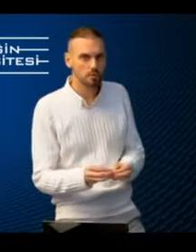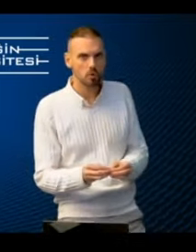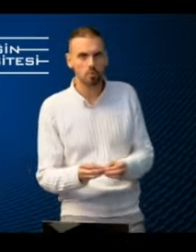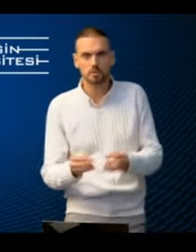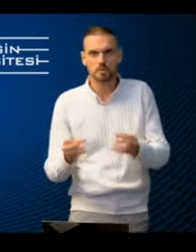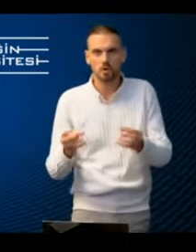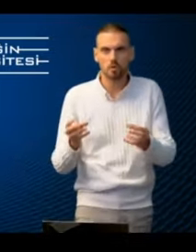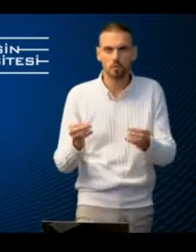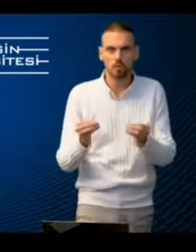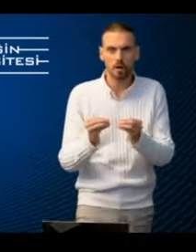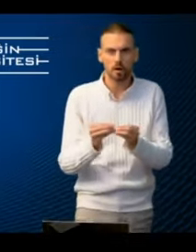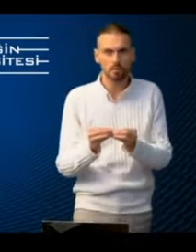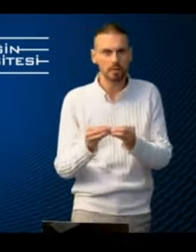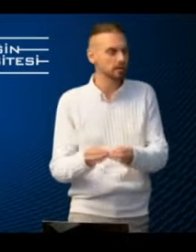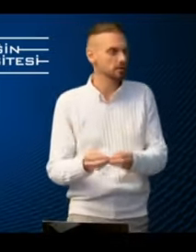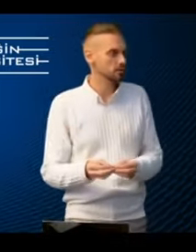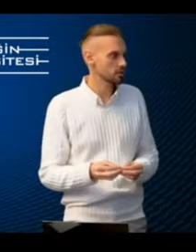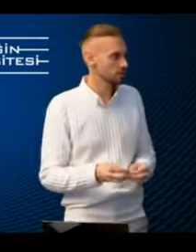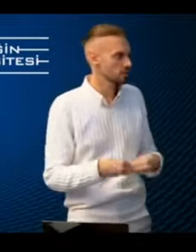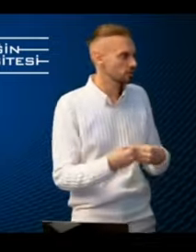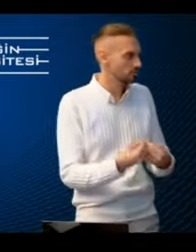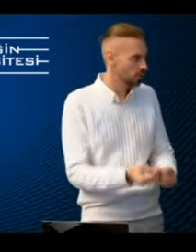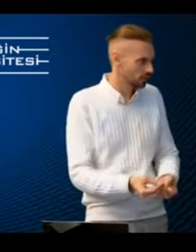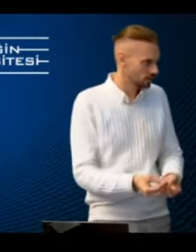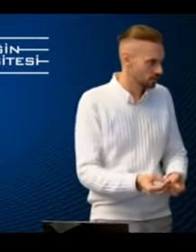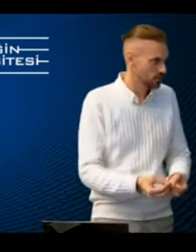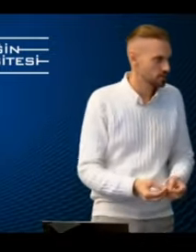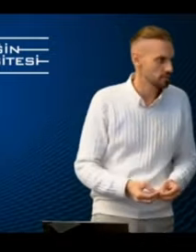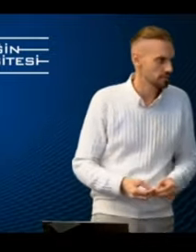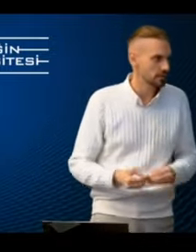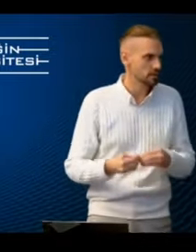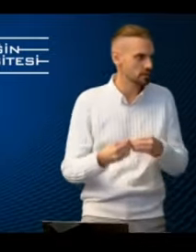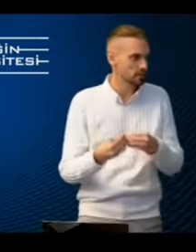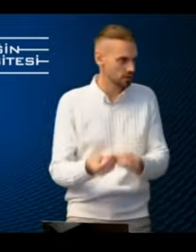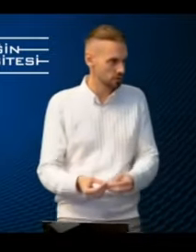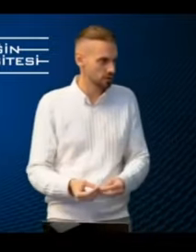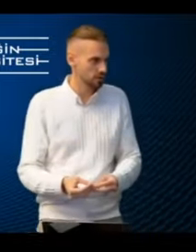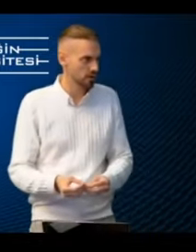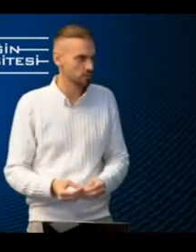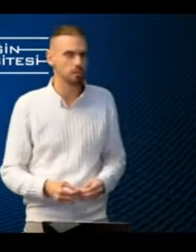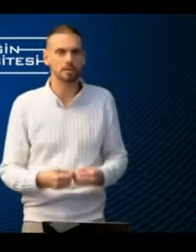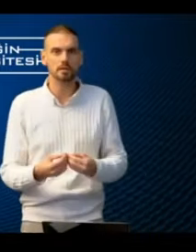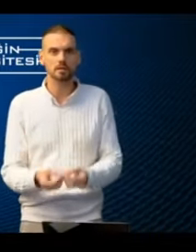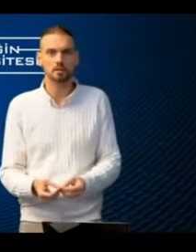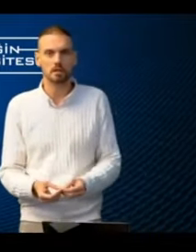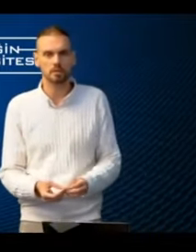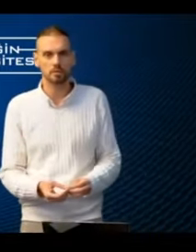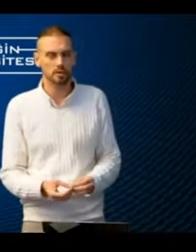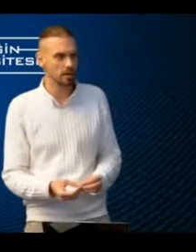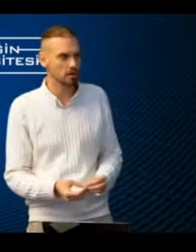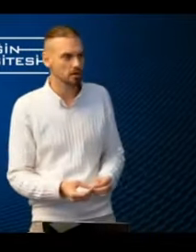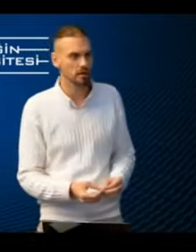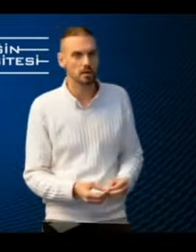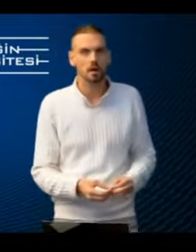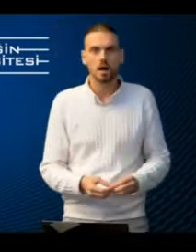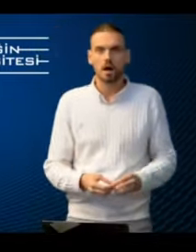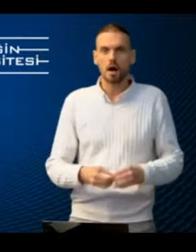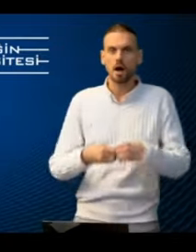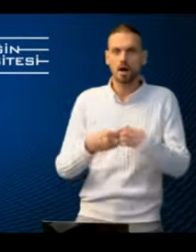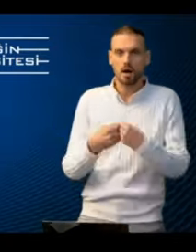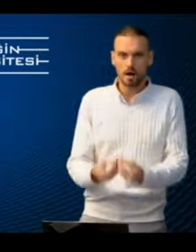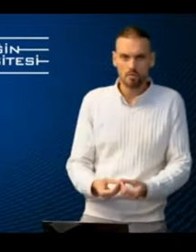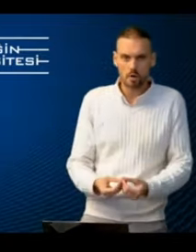from the moment of planning the journey, booking the trip, getting in touch with the airport, getting in touch with the airline,